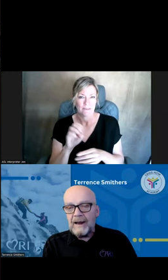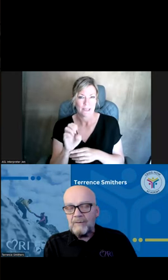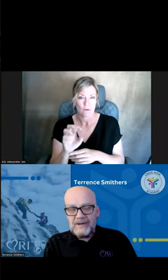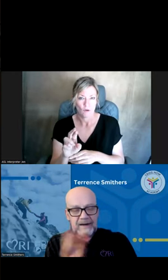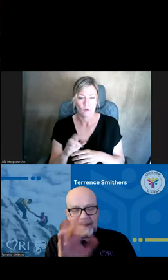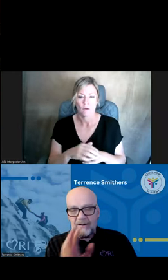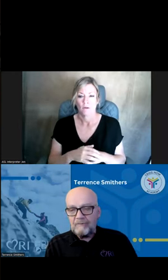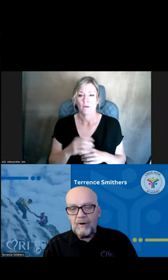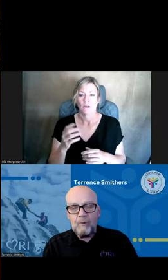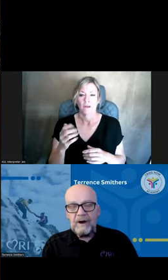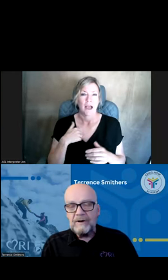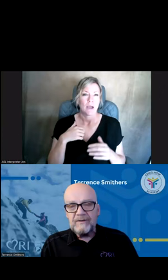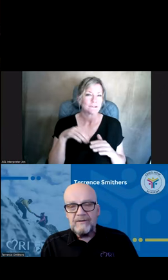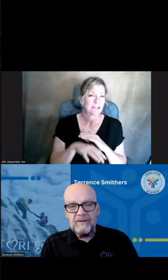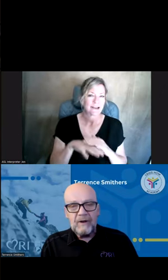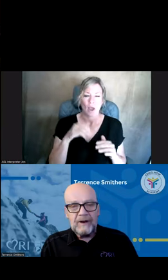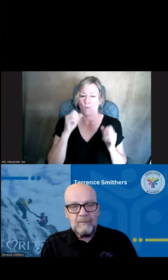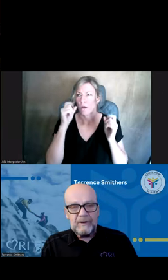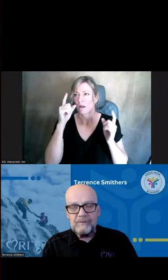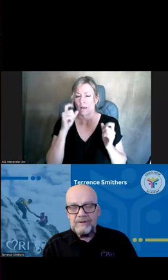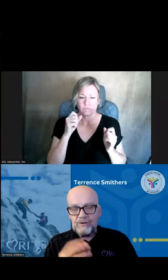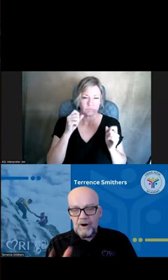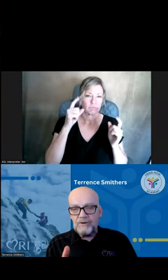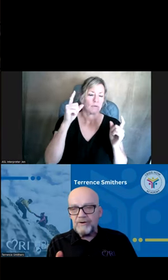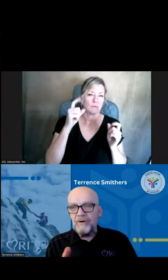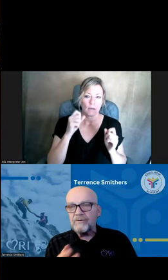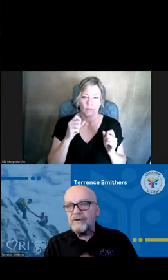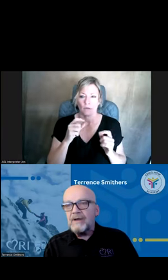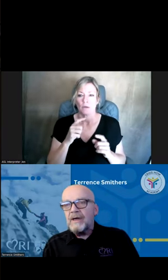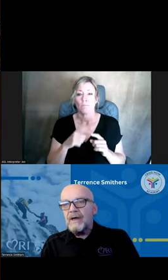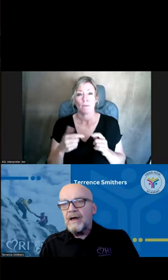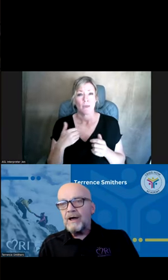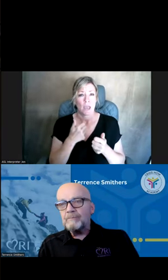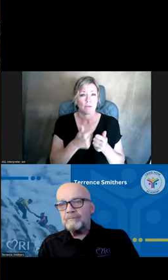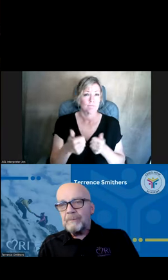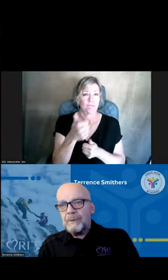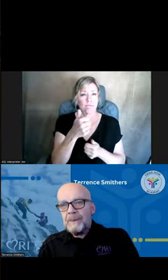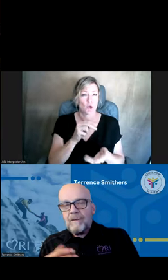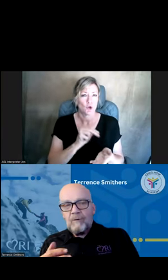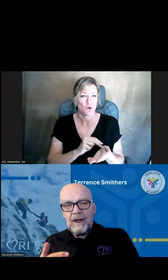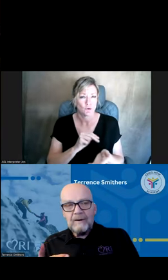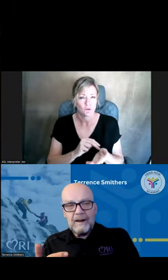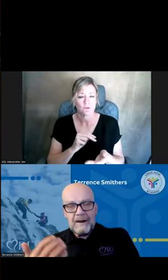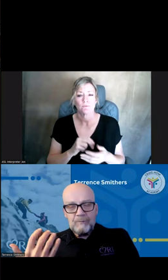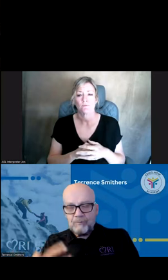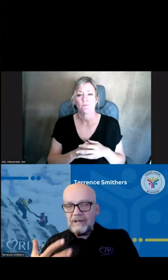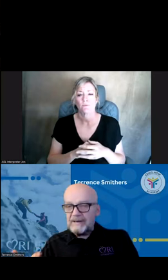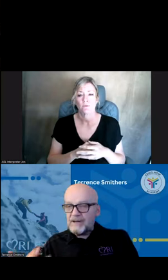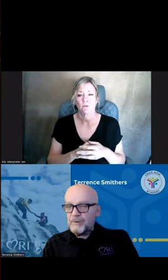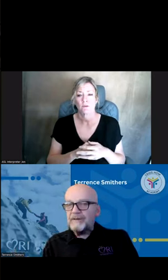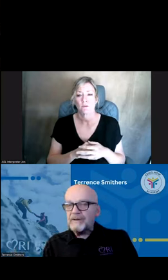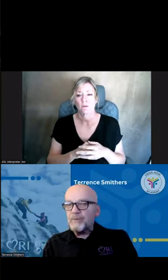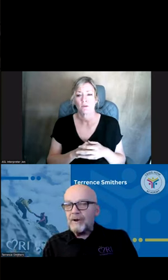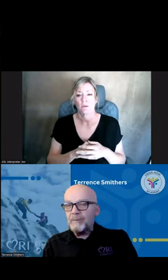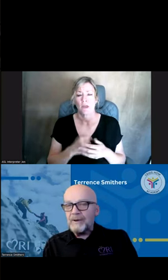And I was in and out of awarenesses all night. But there was this charge nurse, and I was really